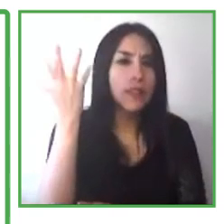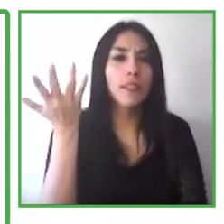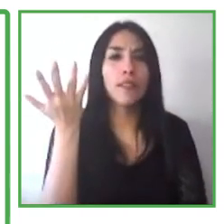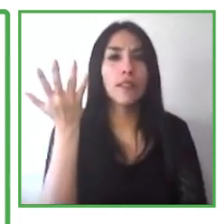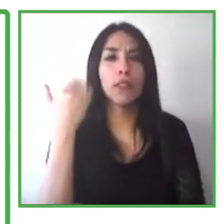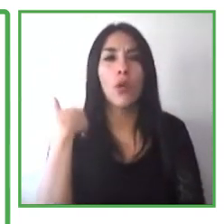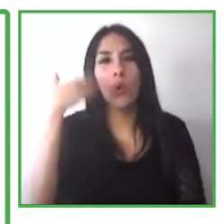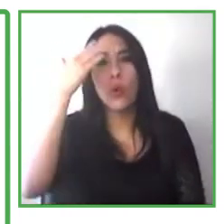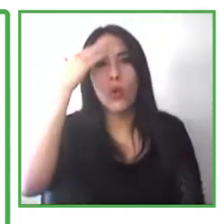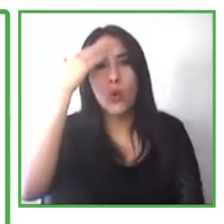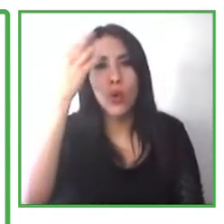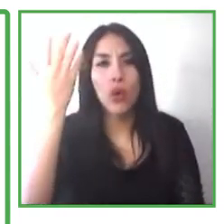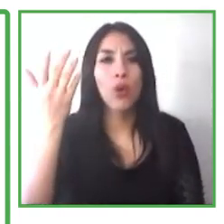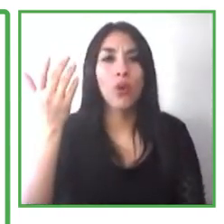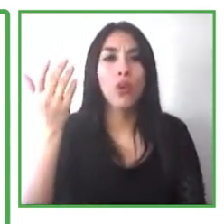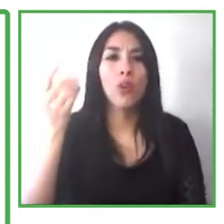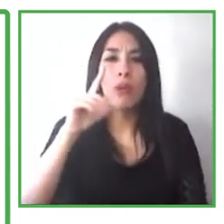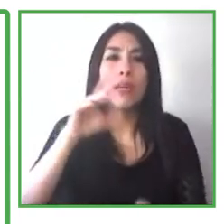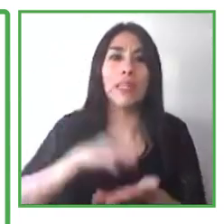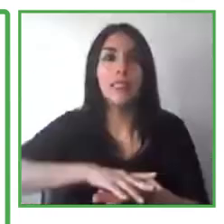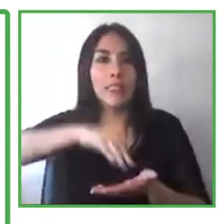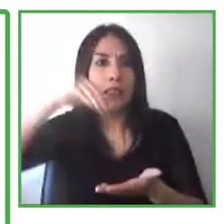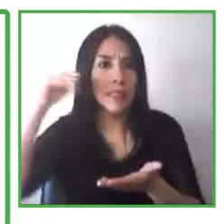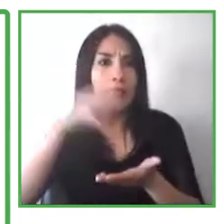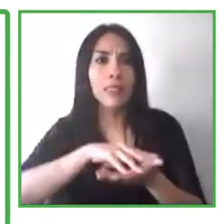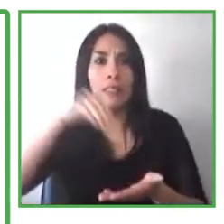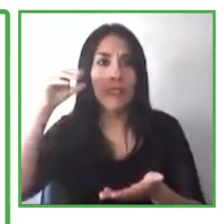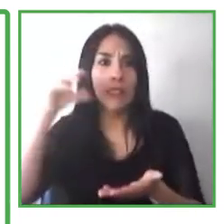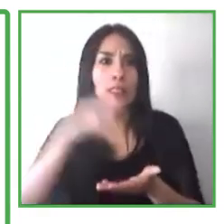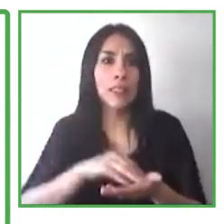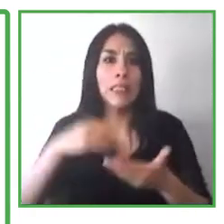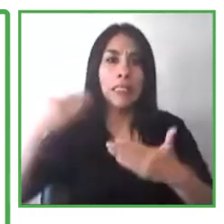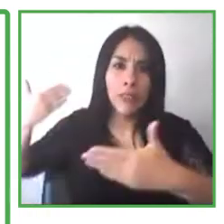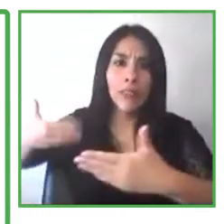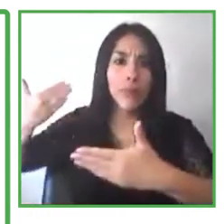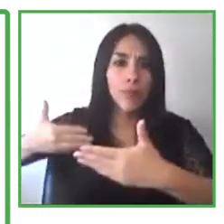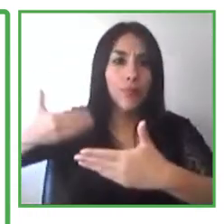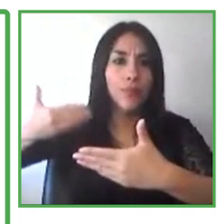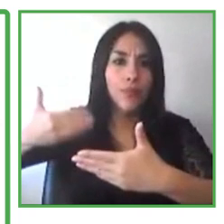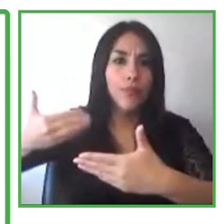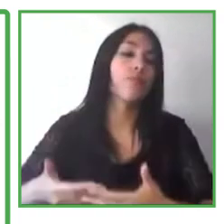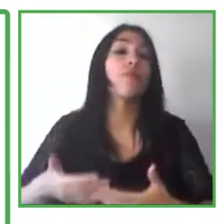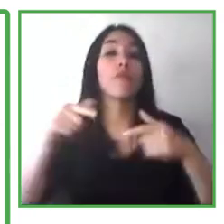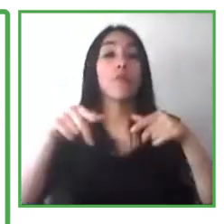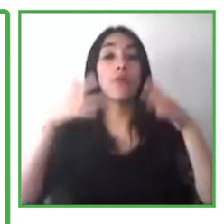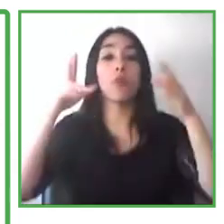enabling employment. So I'm going to go to them next. Let me pause here.